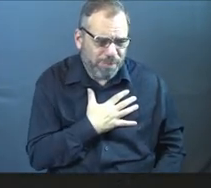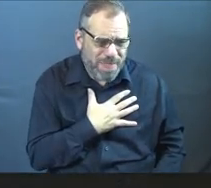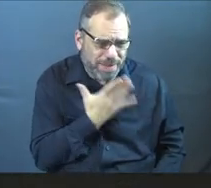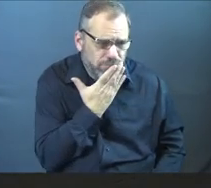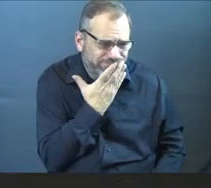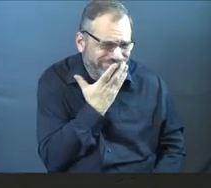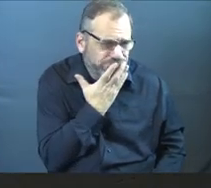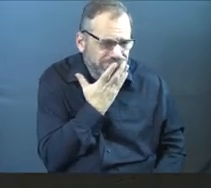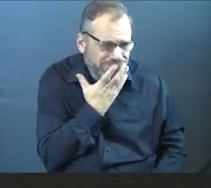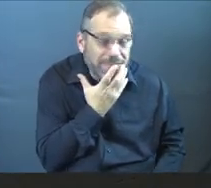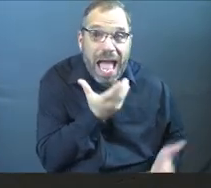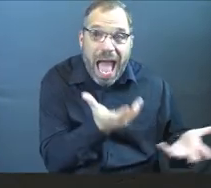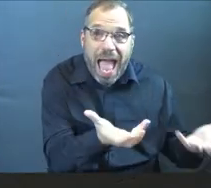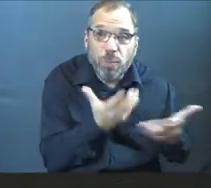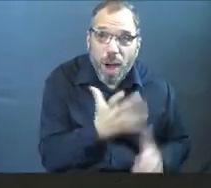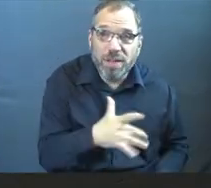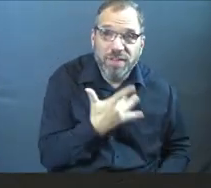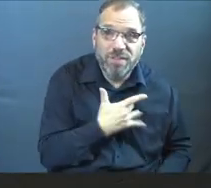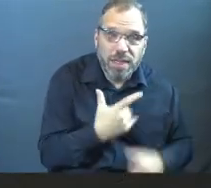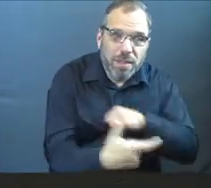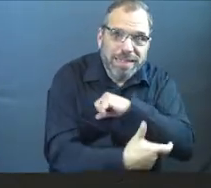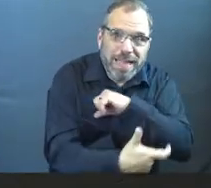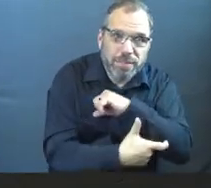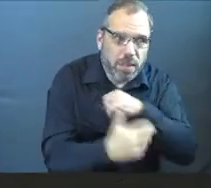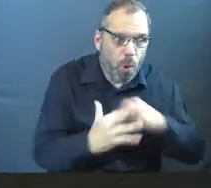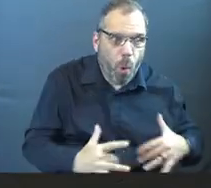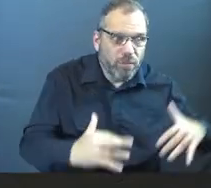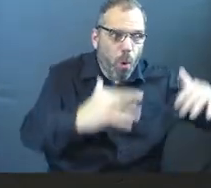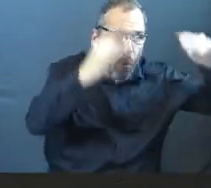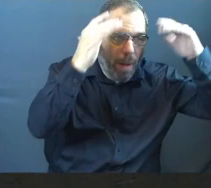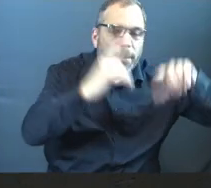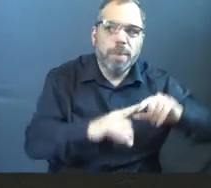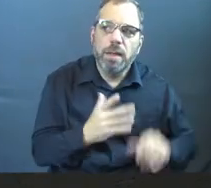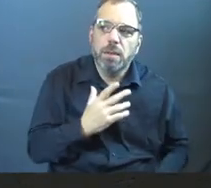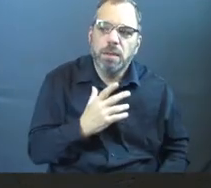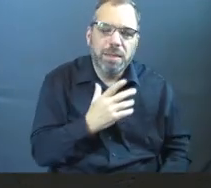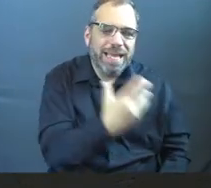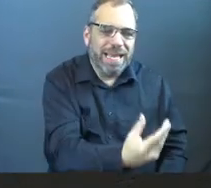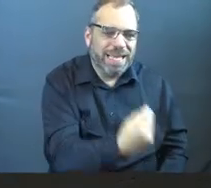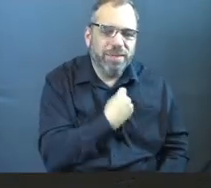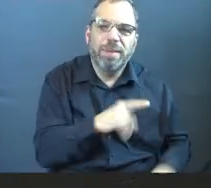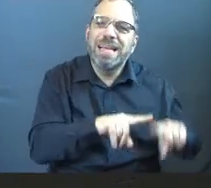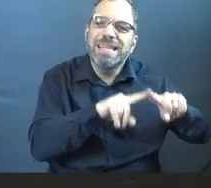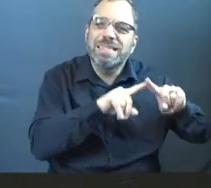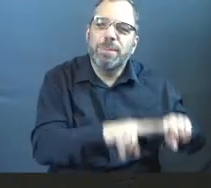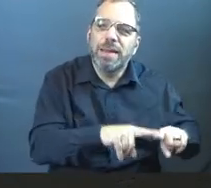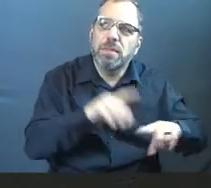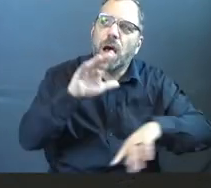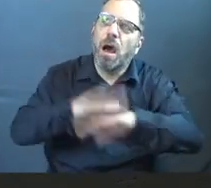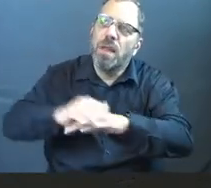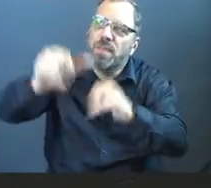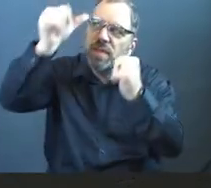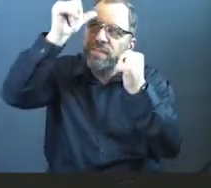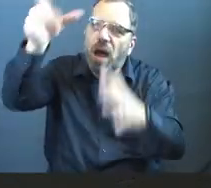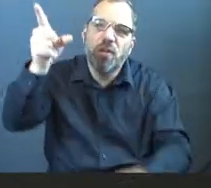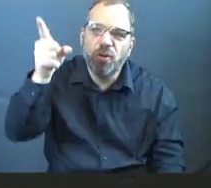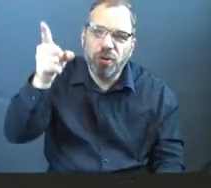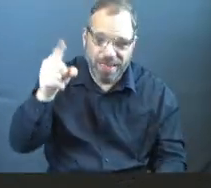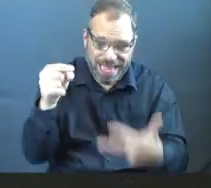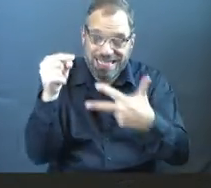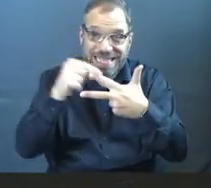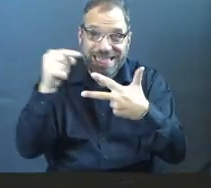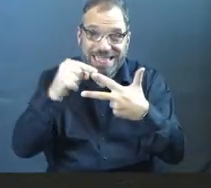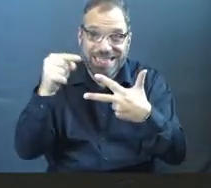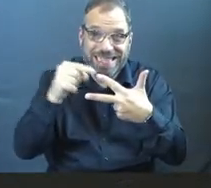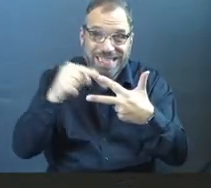Not because I want to feel tempted or overwhelmed or whatever, but because it brings dependence on the Father. And that's point number